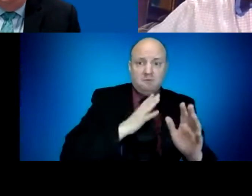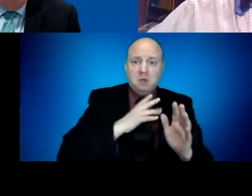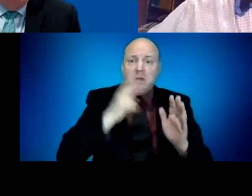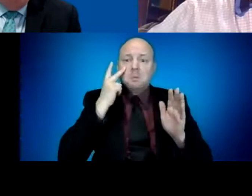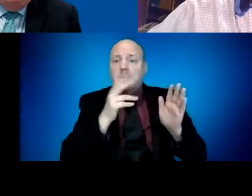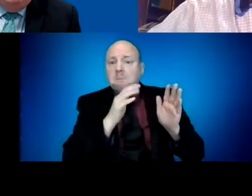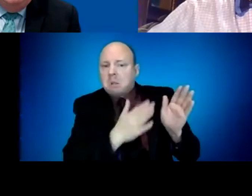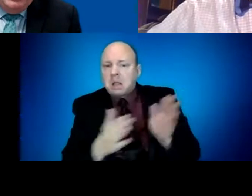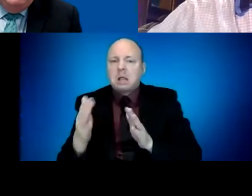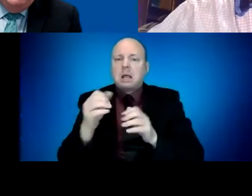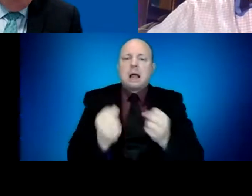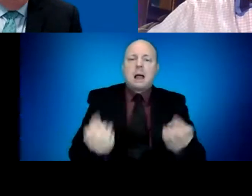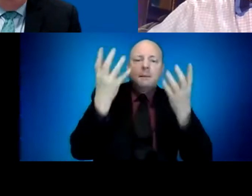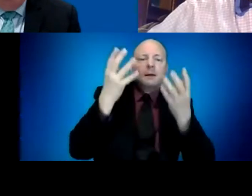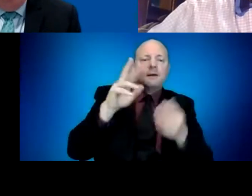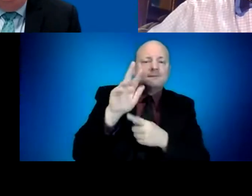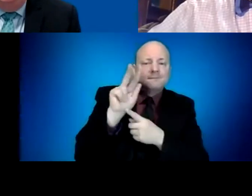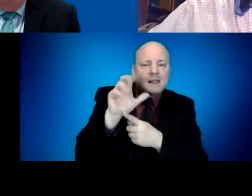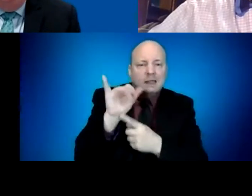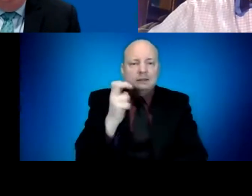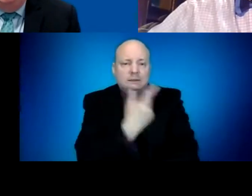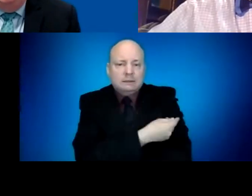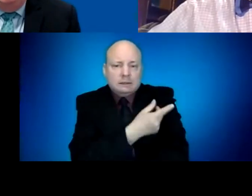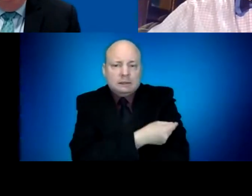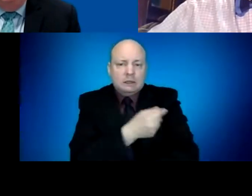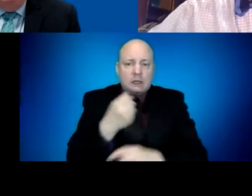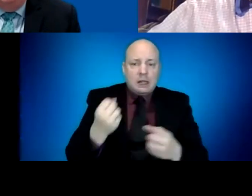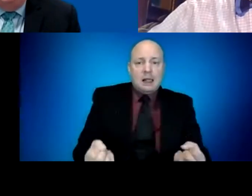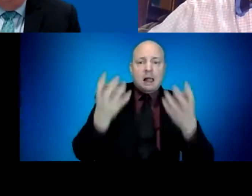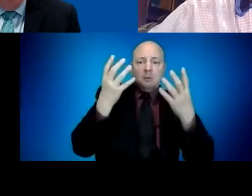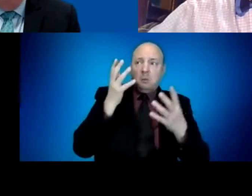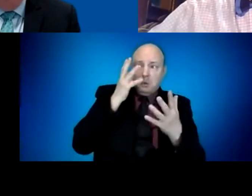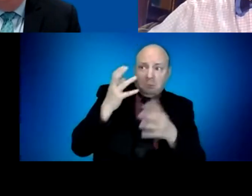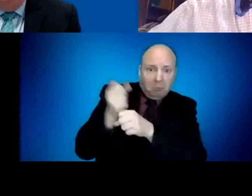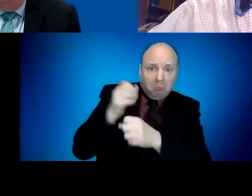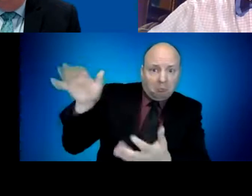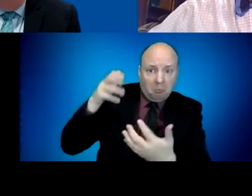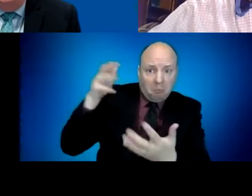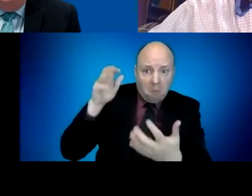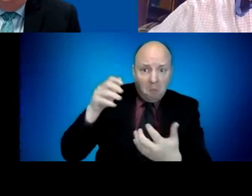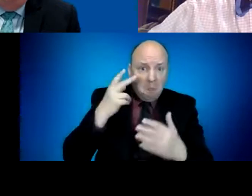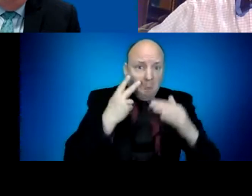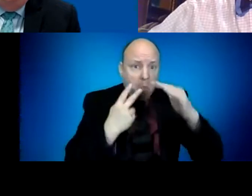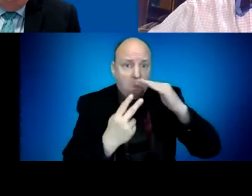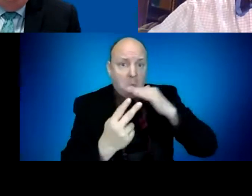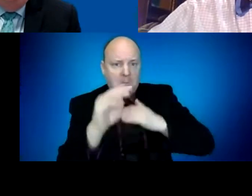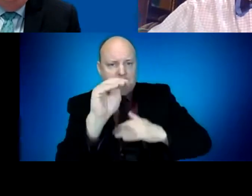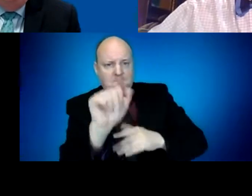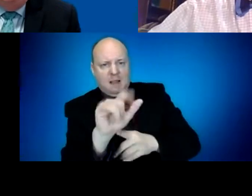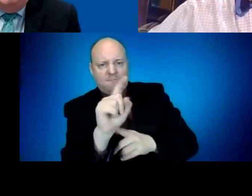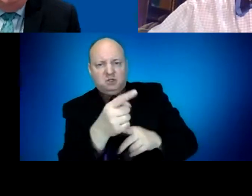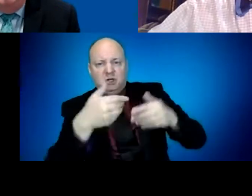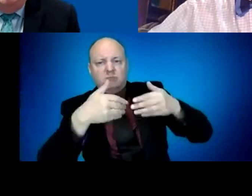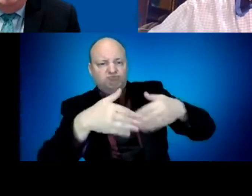of settings, some of which we haven't even tapped yet, to be able to hit that number. And so, I think it does continue to be